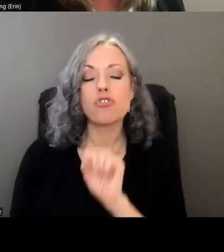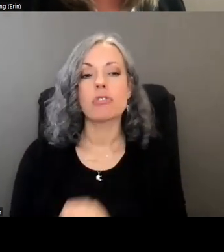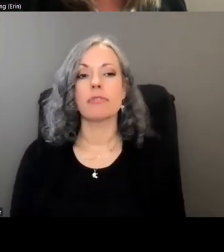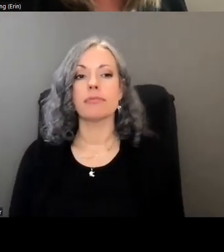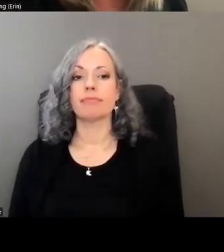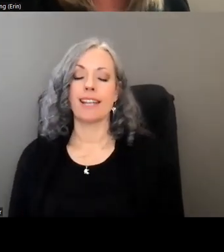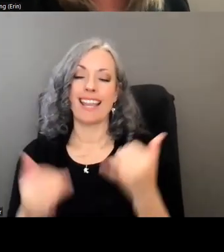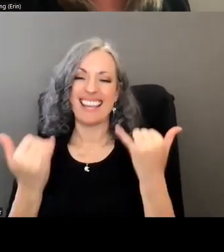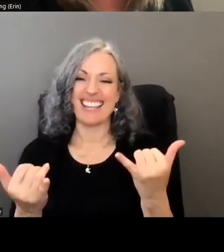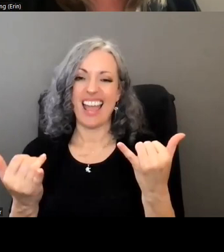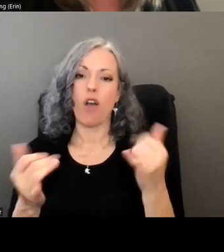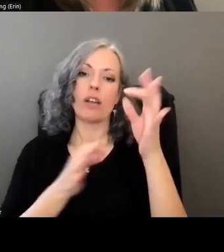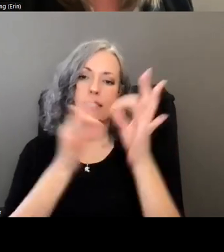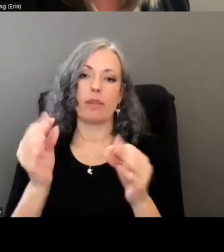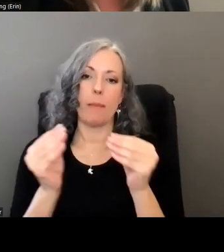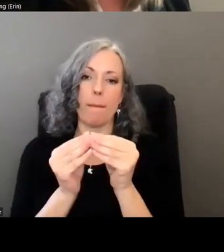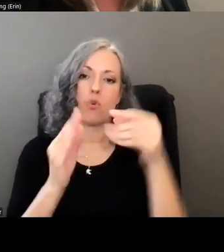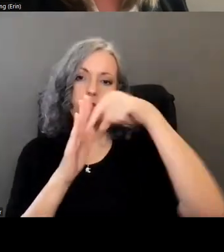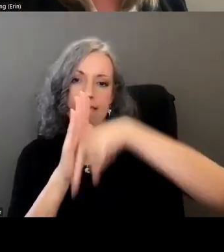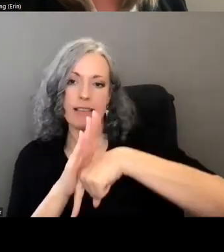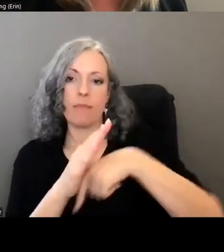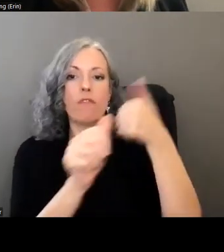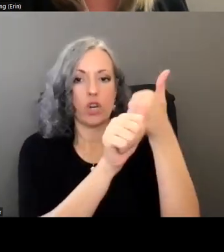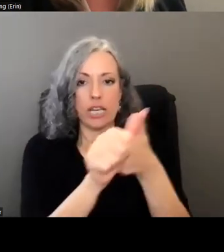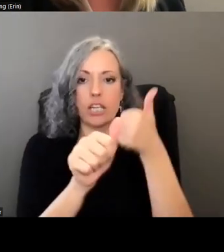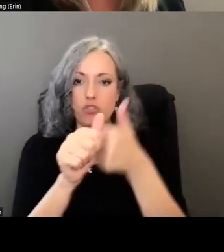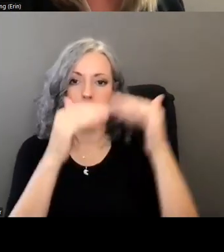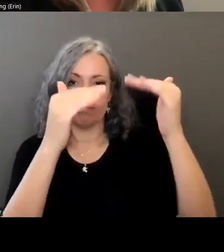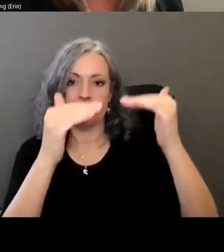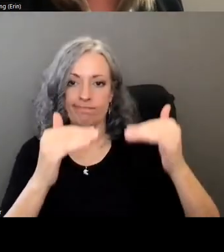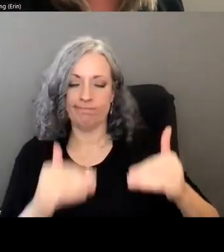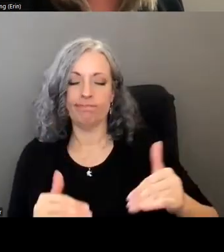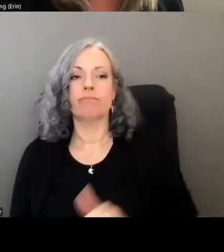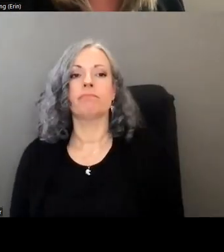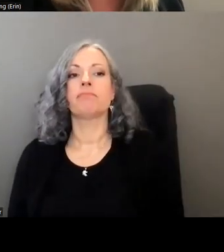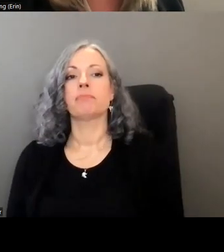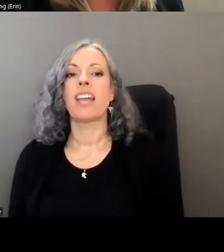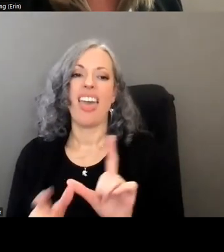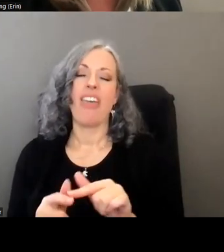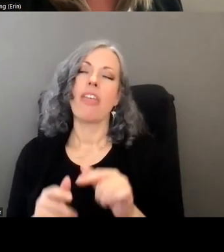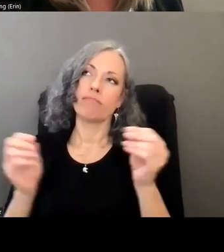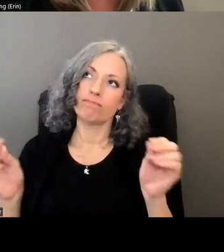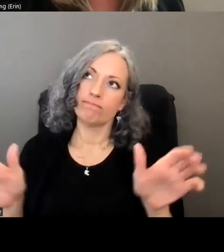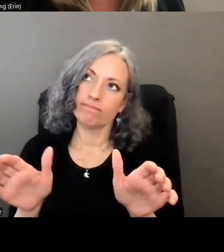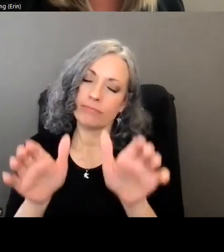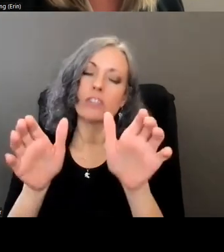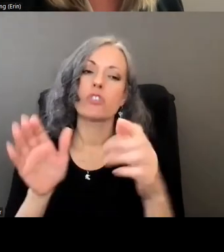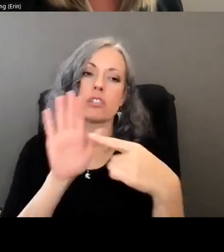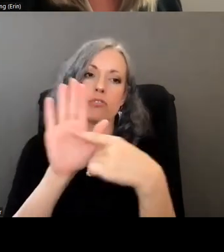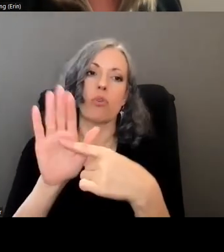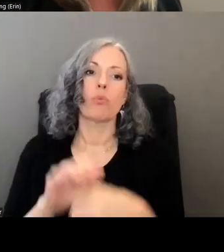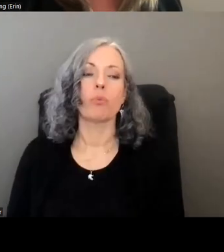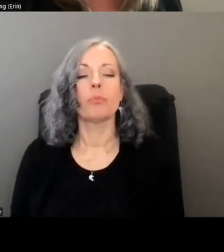i'll explain i'll give a little more descriptor for each of those and then share some of the the actions or the ideas that we heard from the triple a's for each